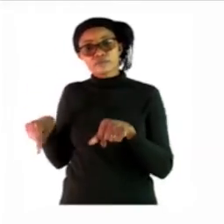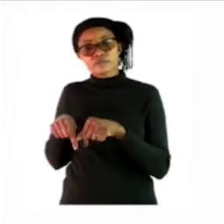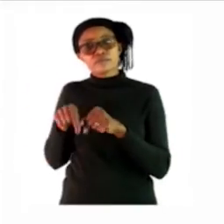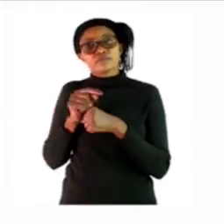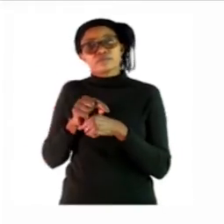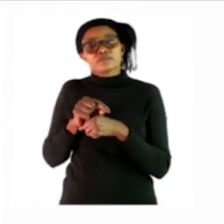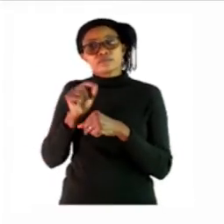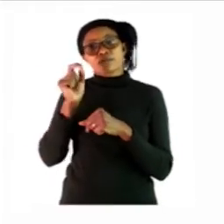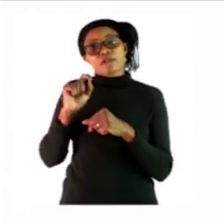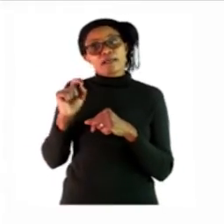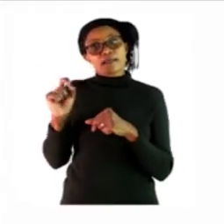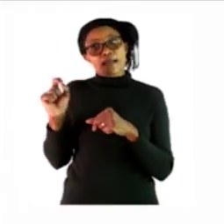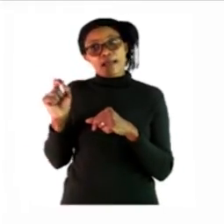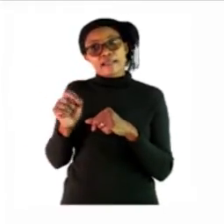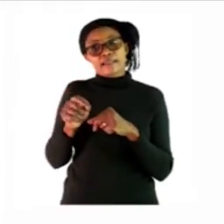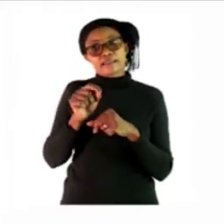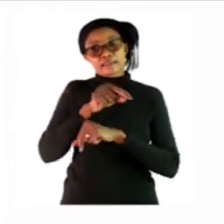write the answer